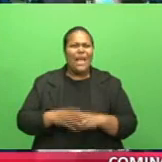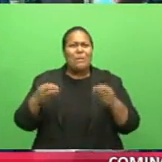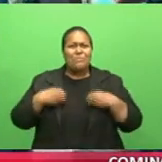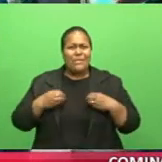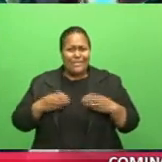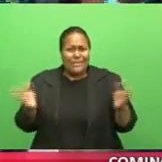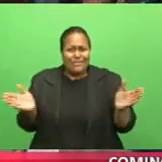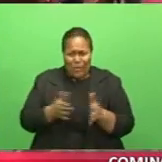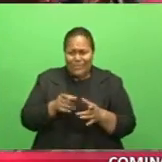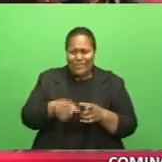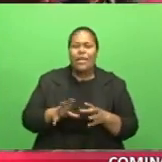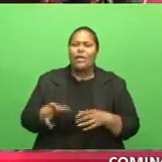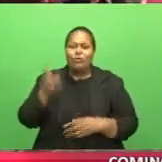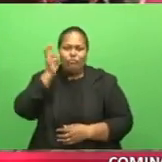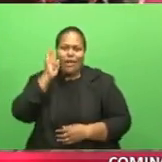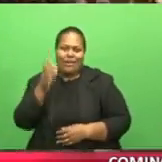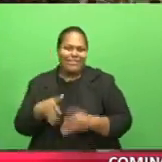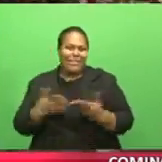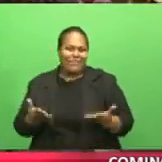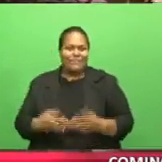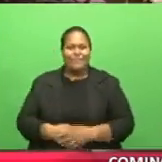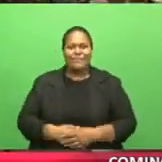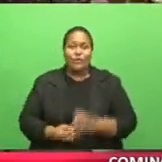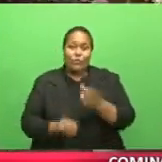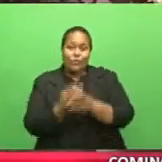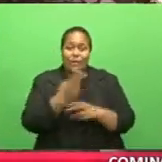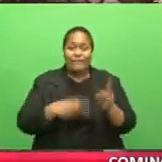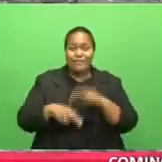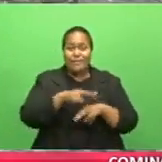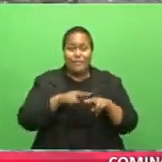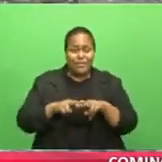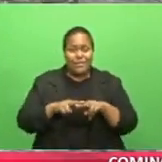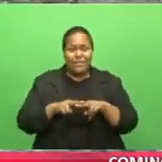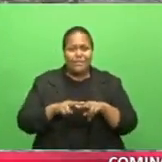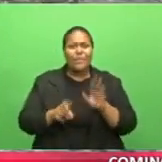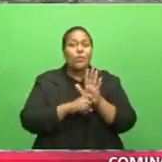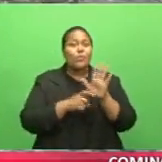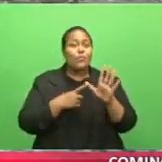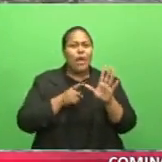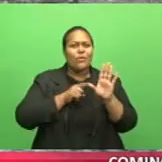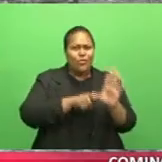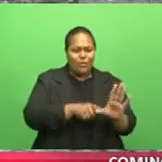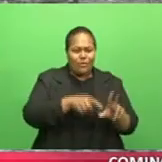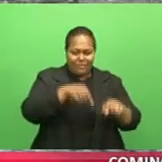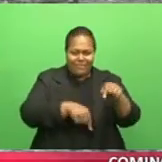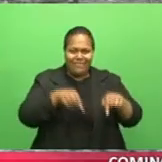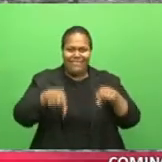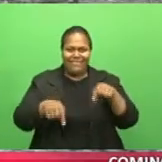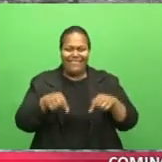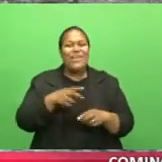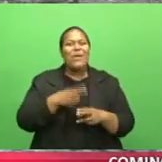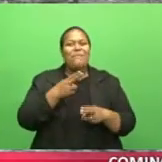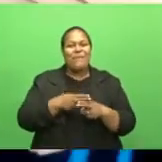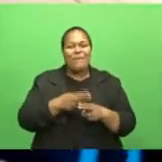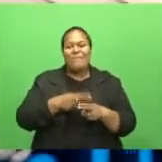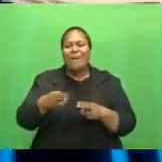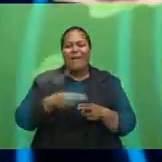training. And in growing Fiji, raw youth undertake mangrove planting program. Stay with us.